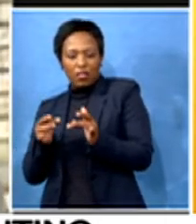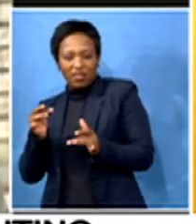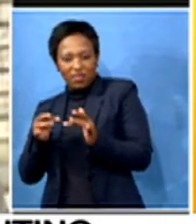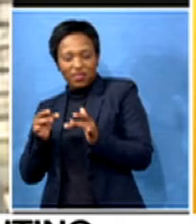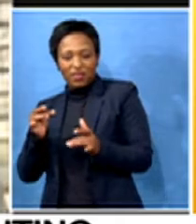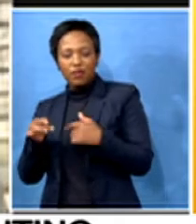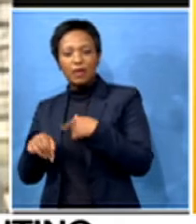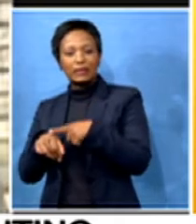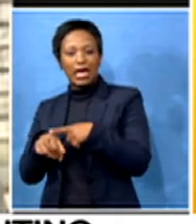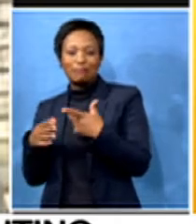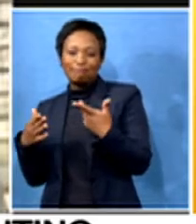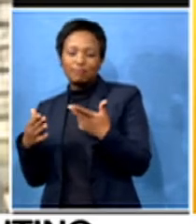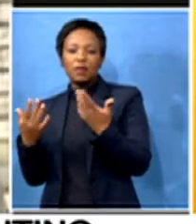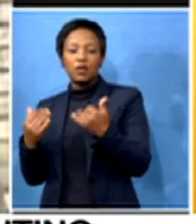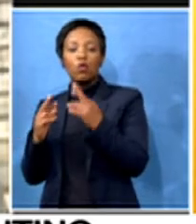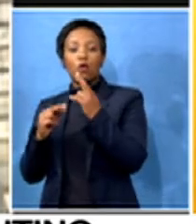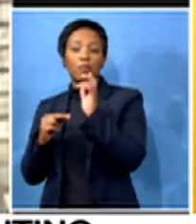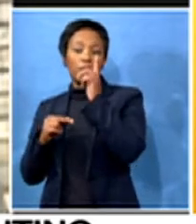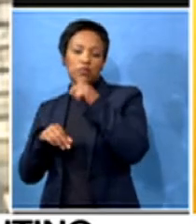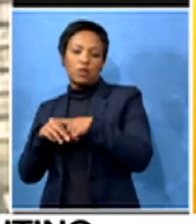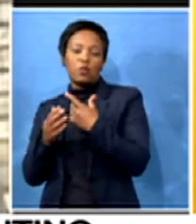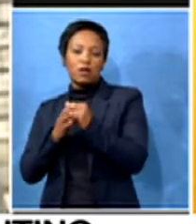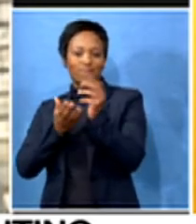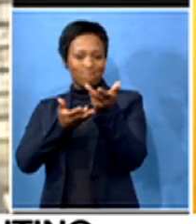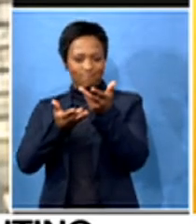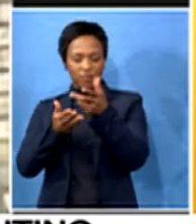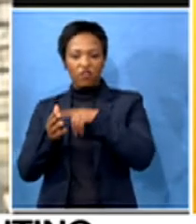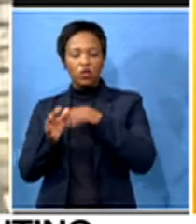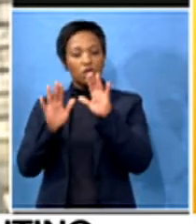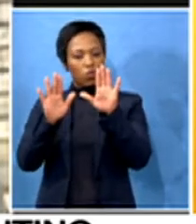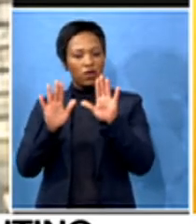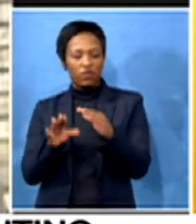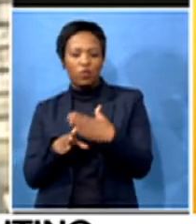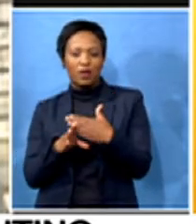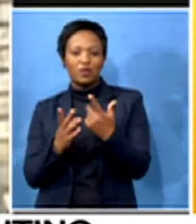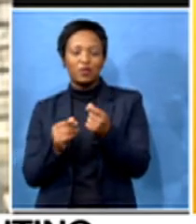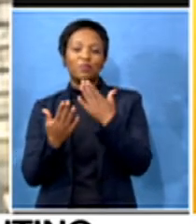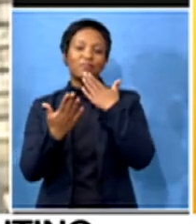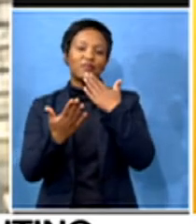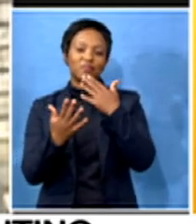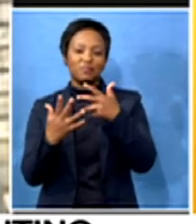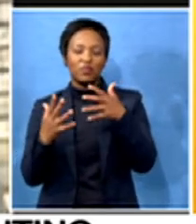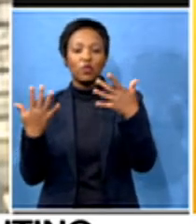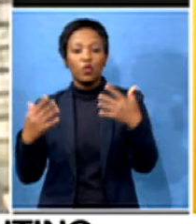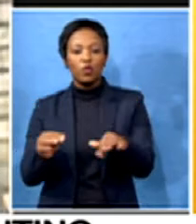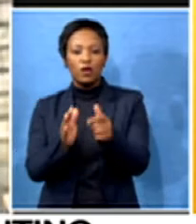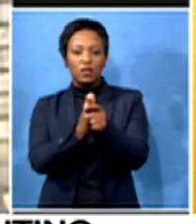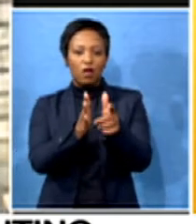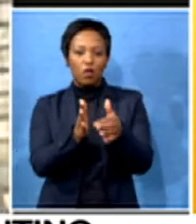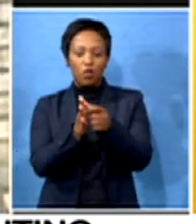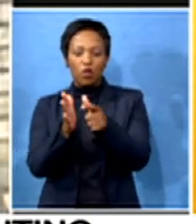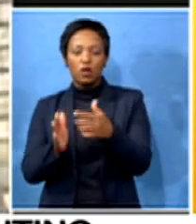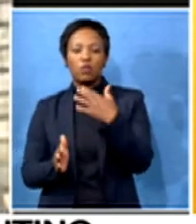opportunity to engage on these matters and the fantastic work that you do. Thank you so much to lawyers Oluyemi